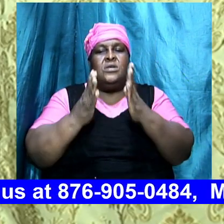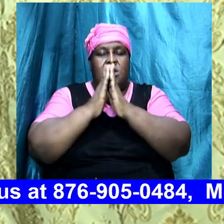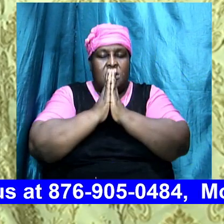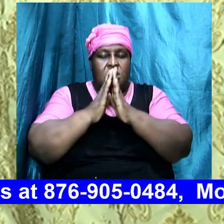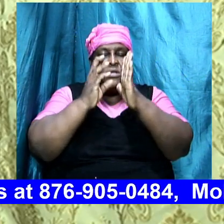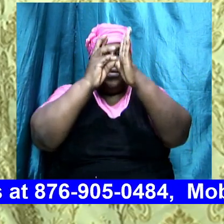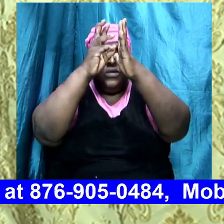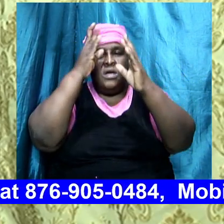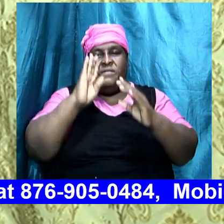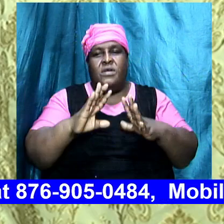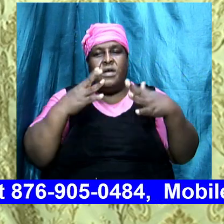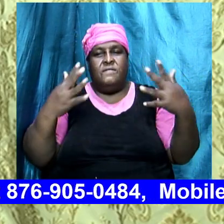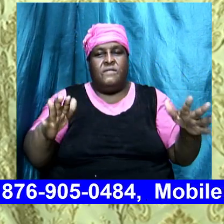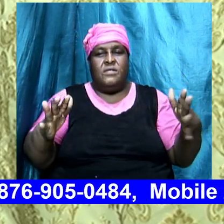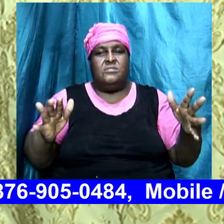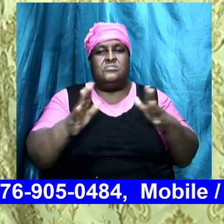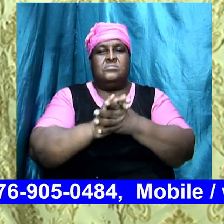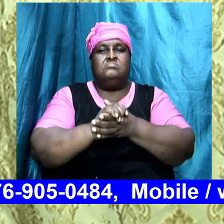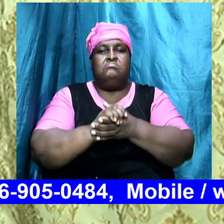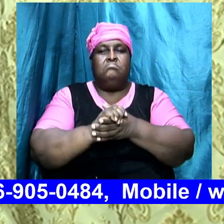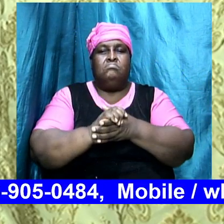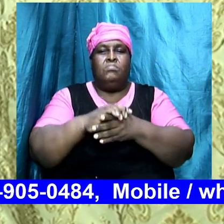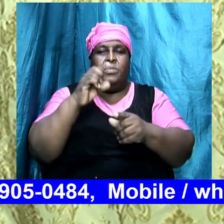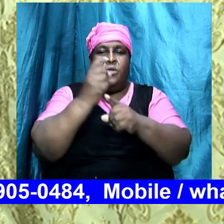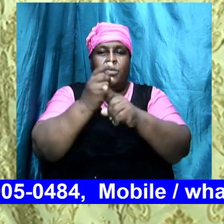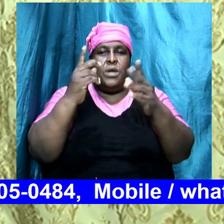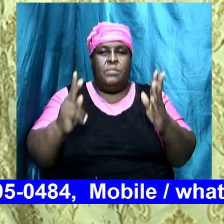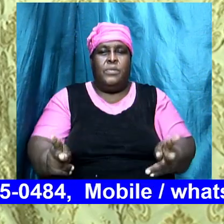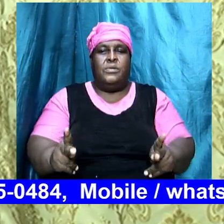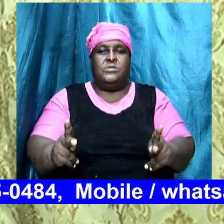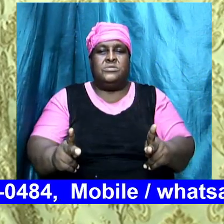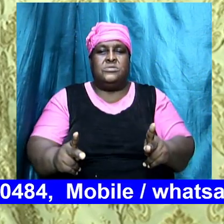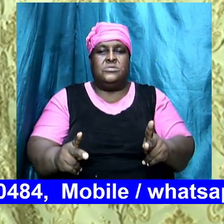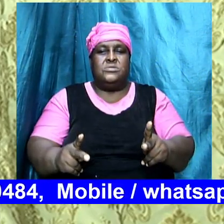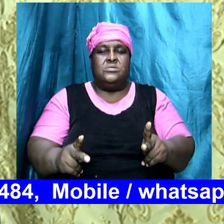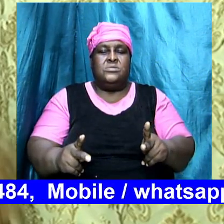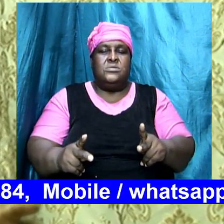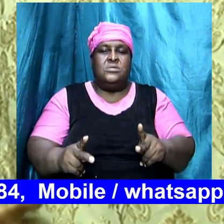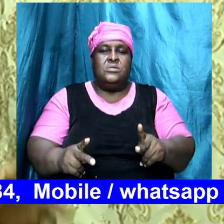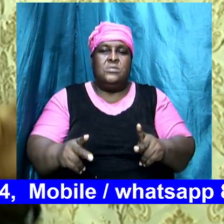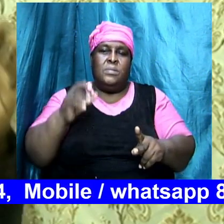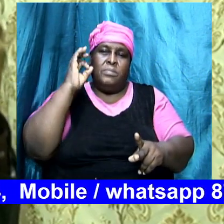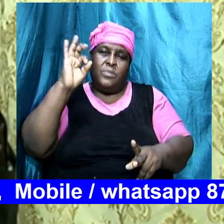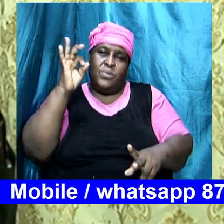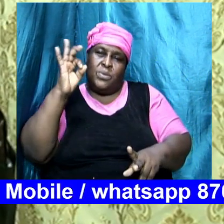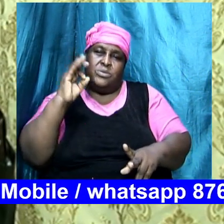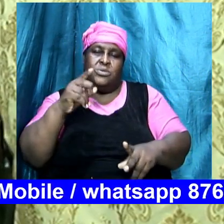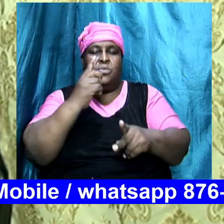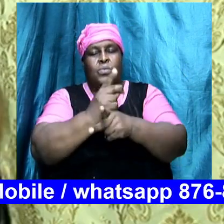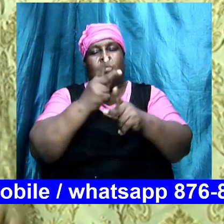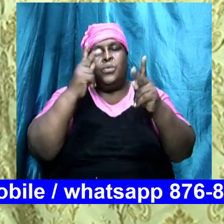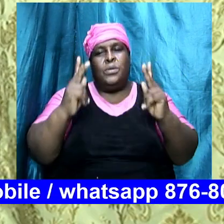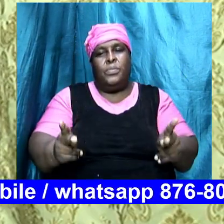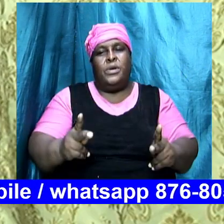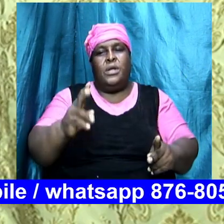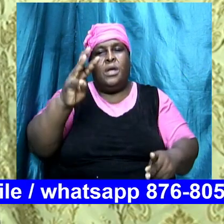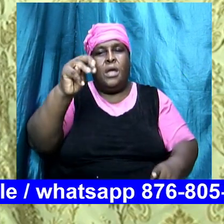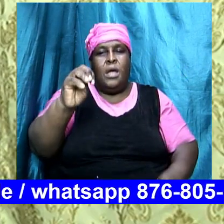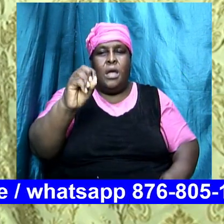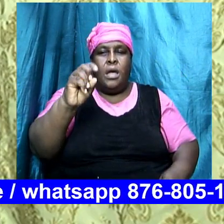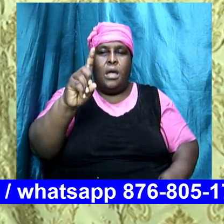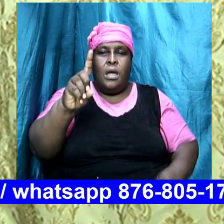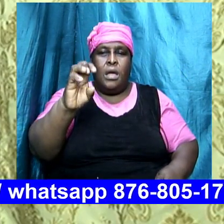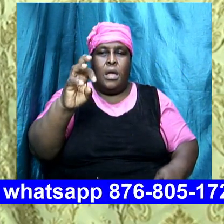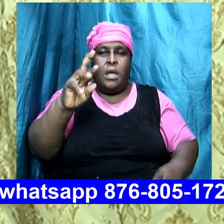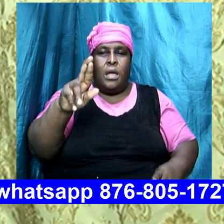God be done pray God that the right person you know will just preach the right person will moderate the right